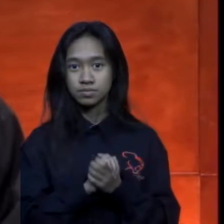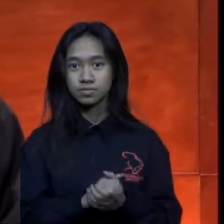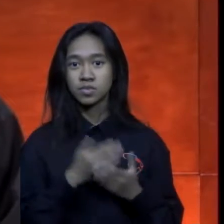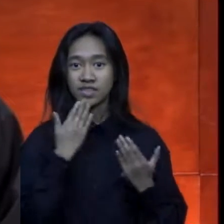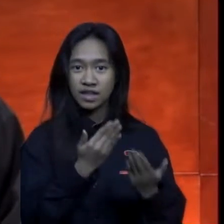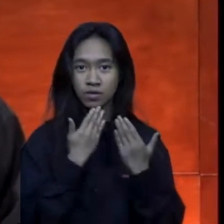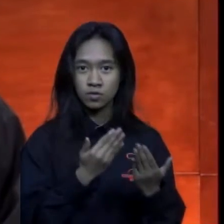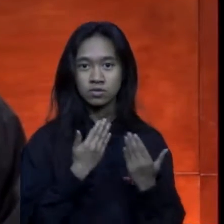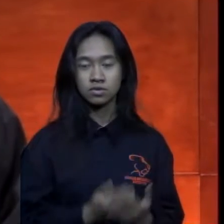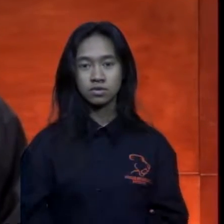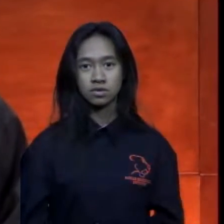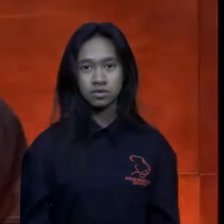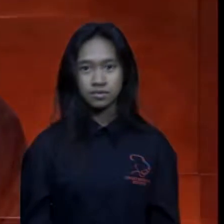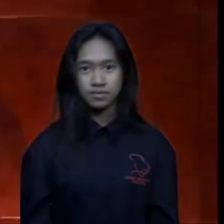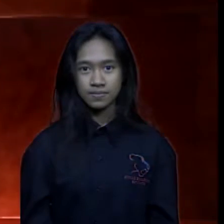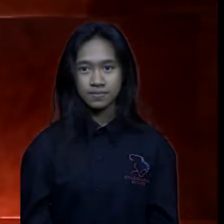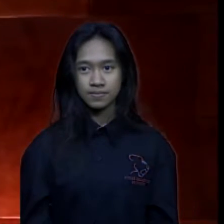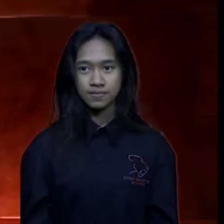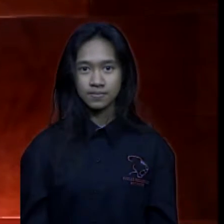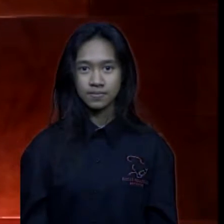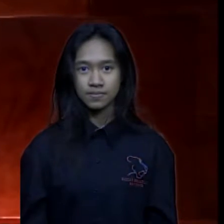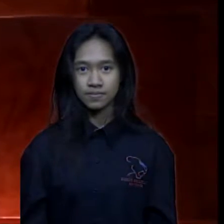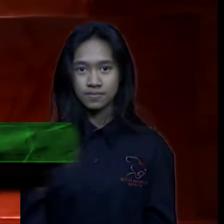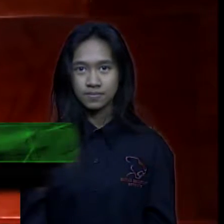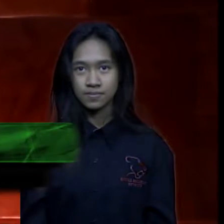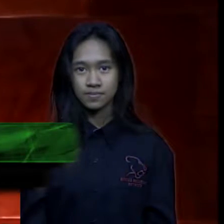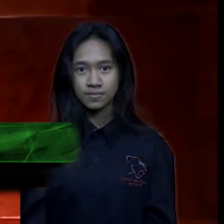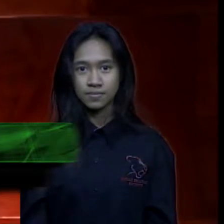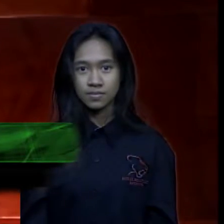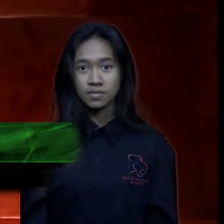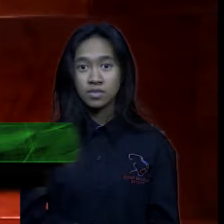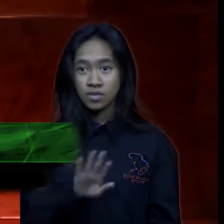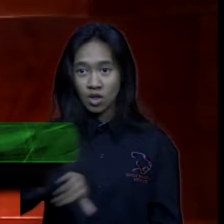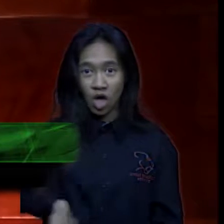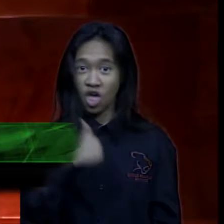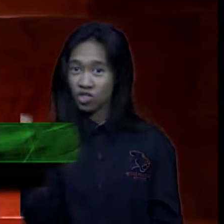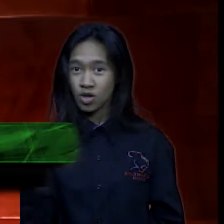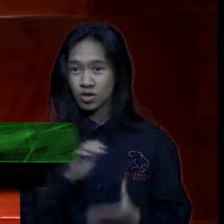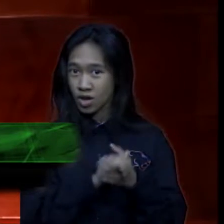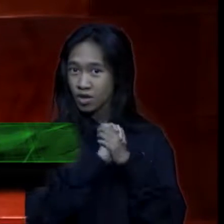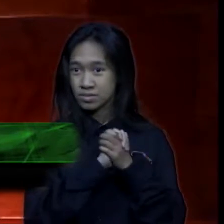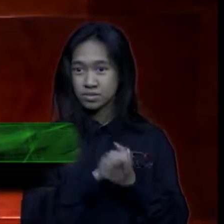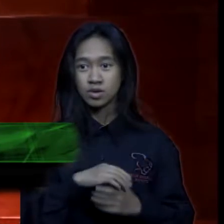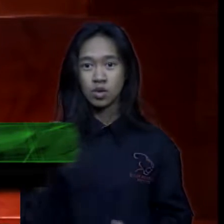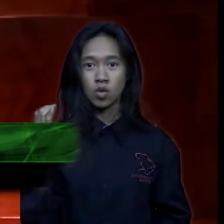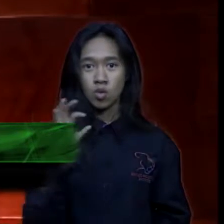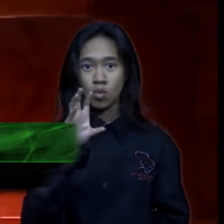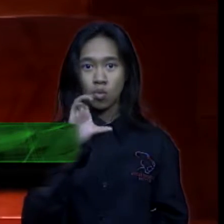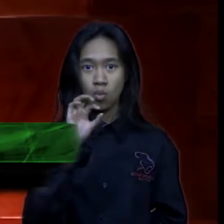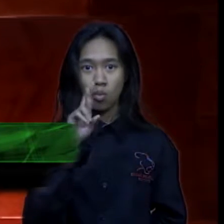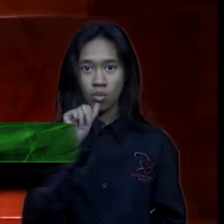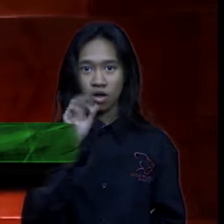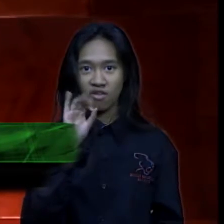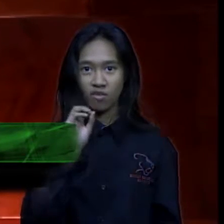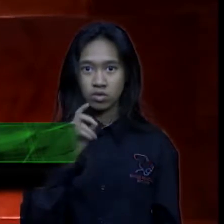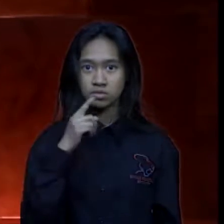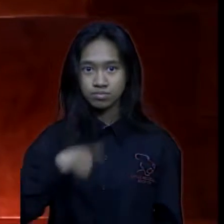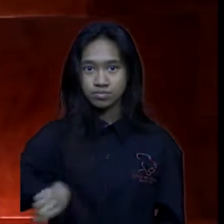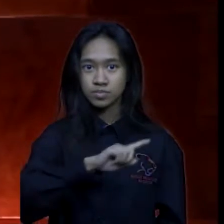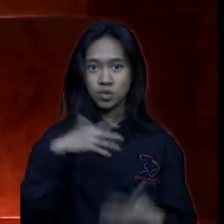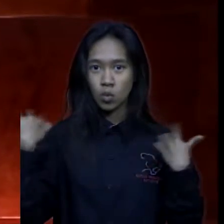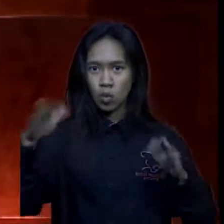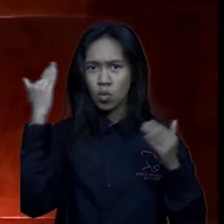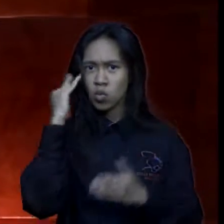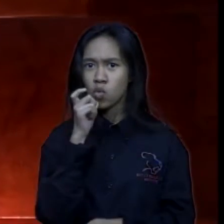him for his great job that he has done and this shout out comes from coach Crawford about a guy whose name you've heard before